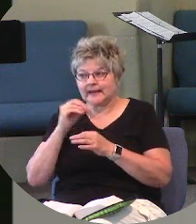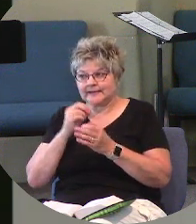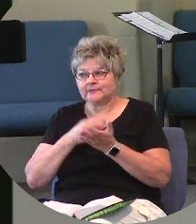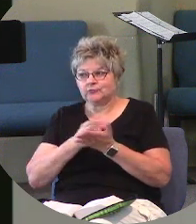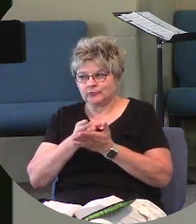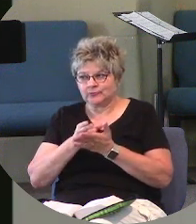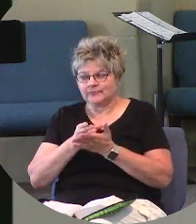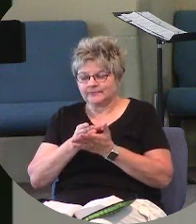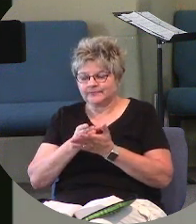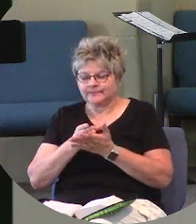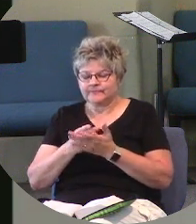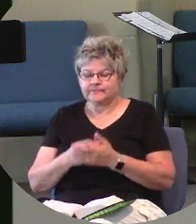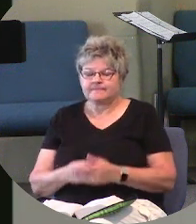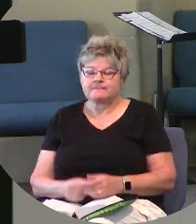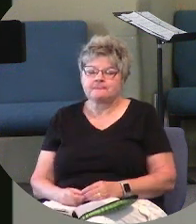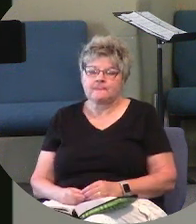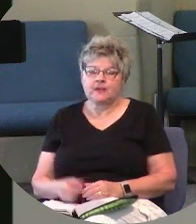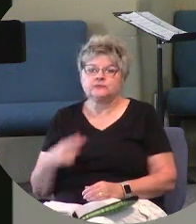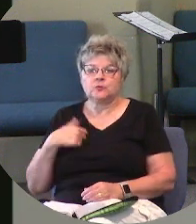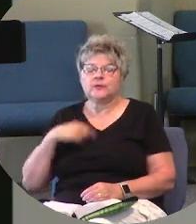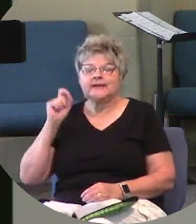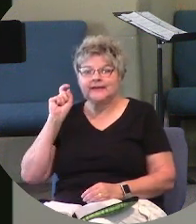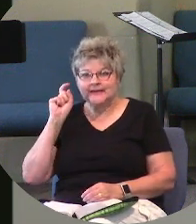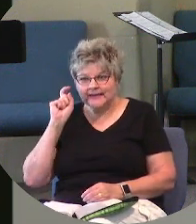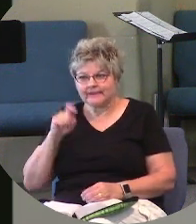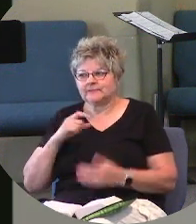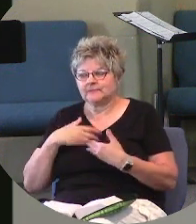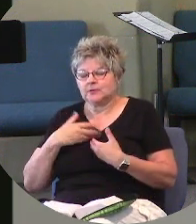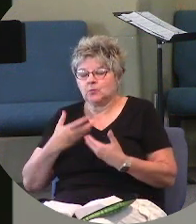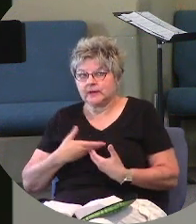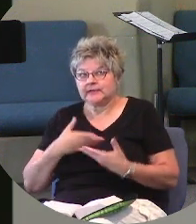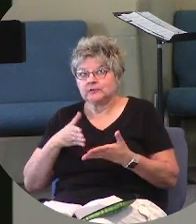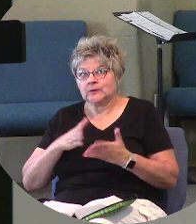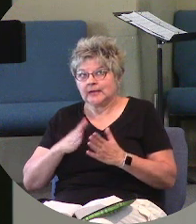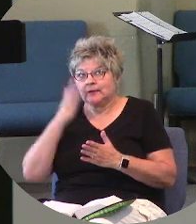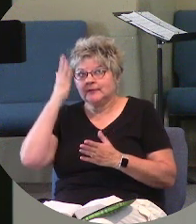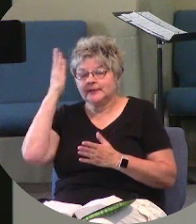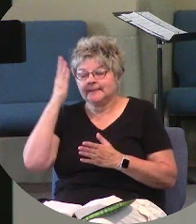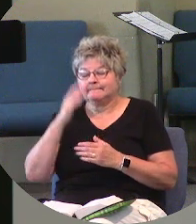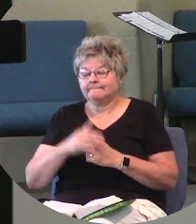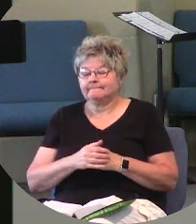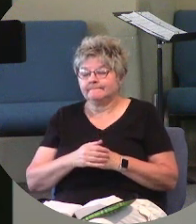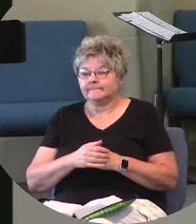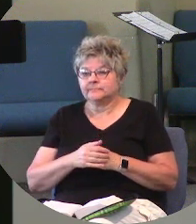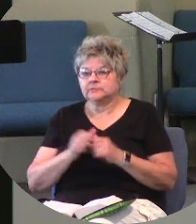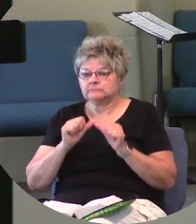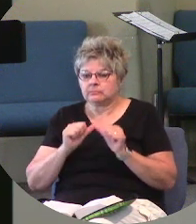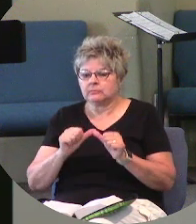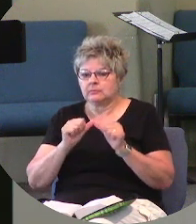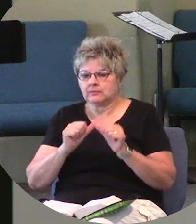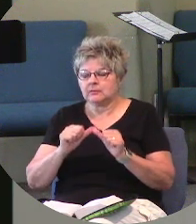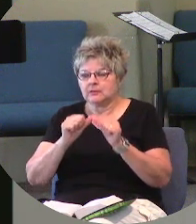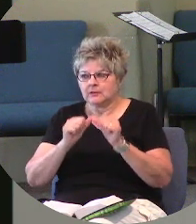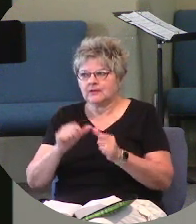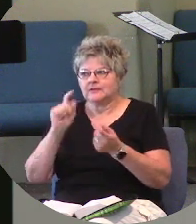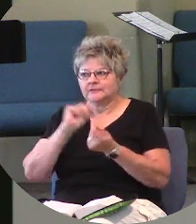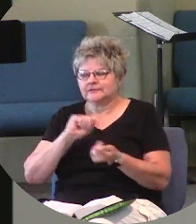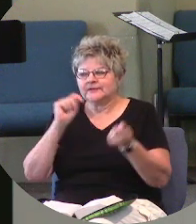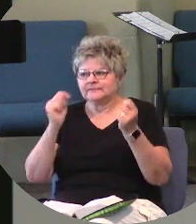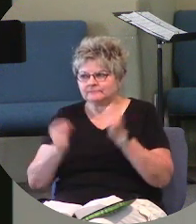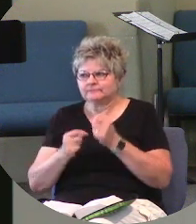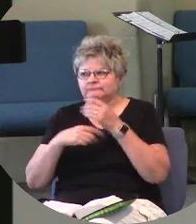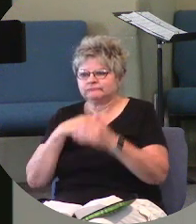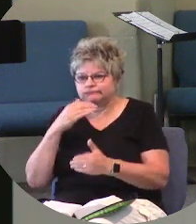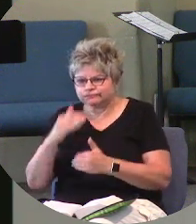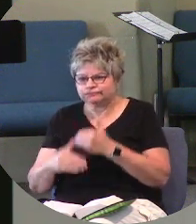to we've got to be willing to allow Him to continue the transforming process